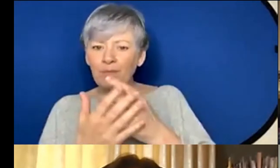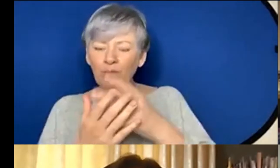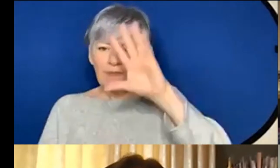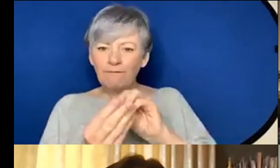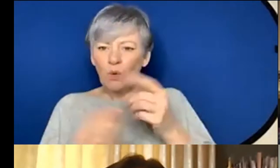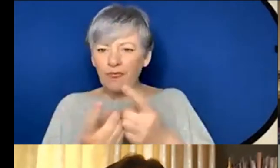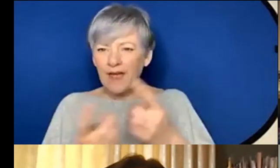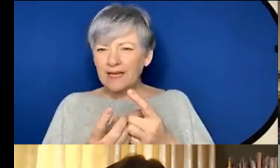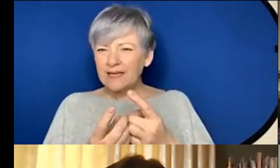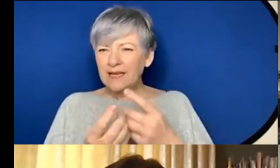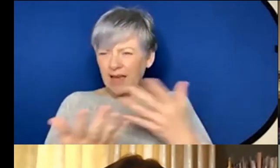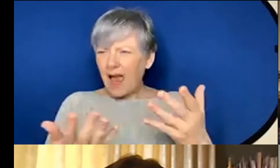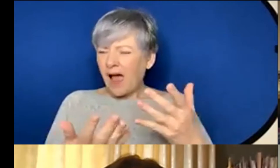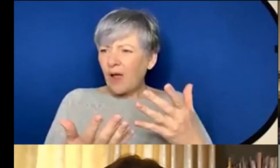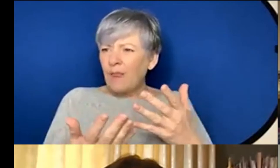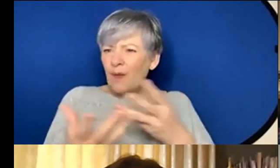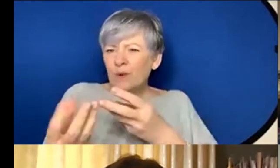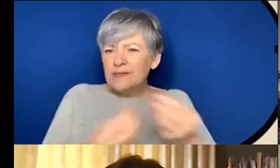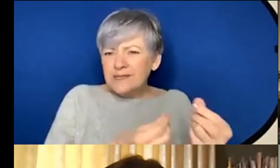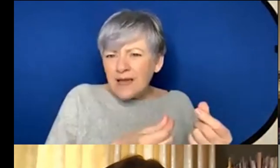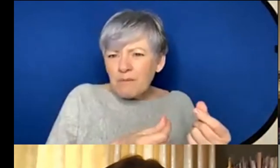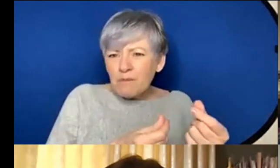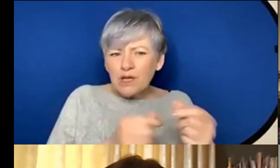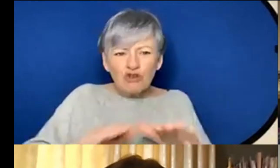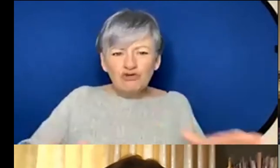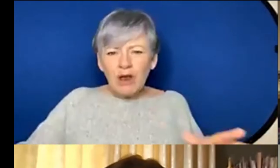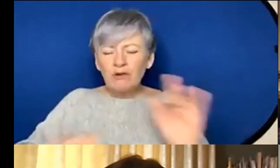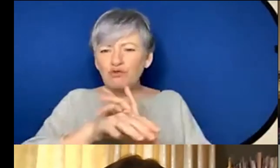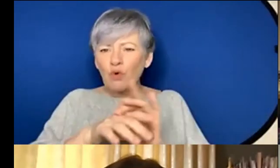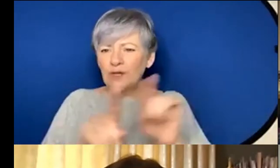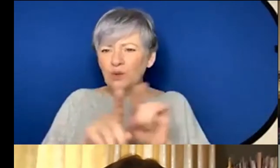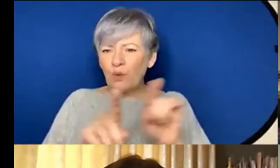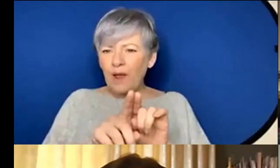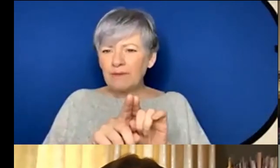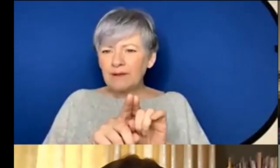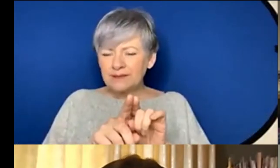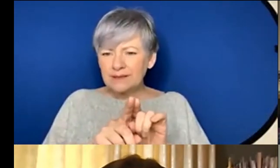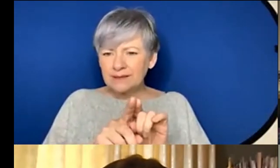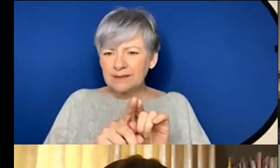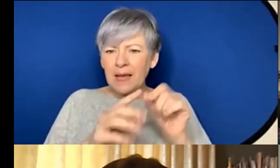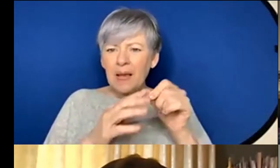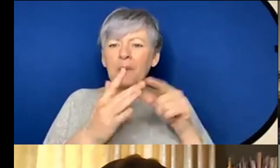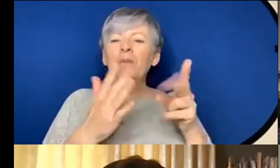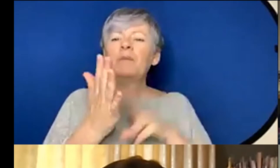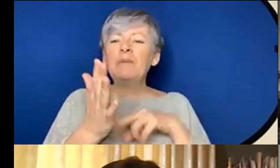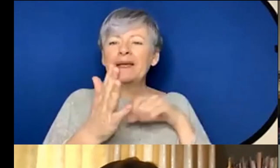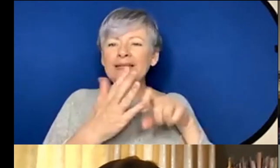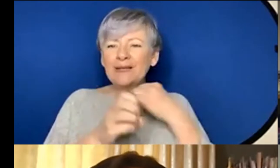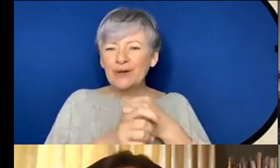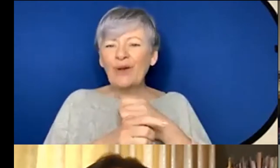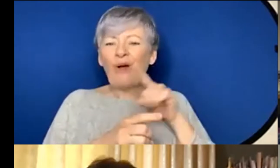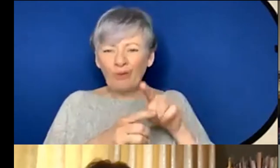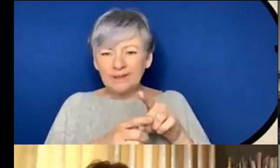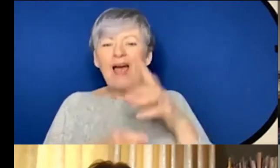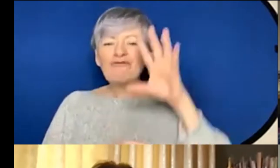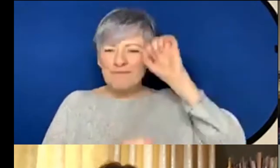I mean even I mean there's even some basic children's shows as well I think Pingu's uh one that um I like to keep remembering a few